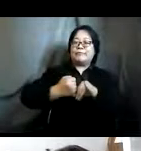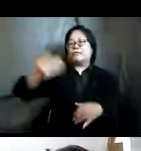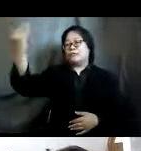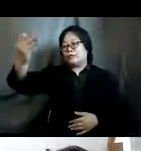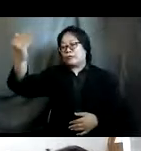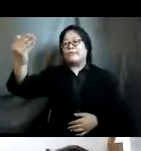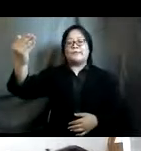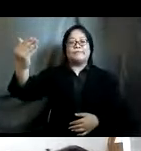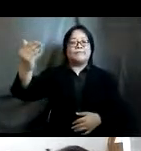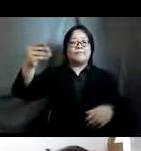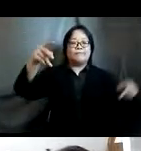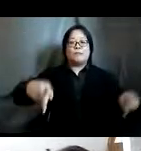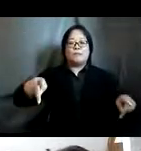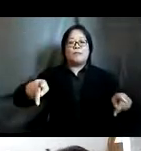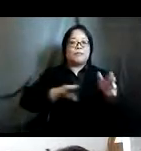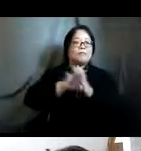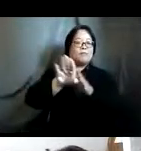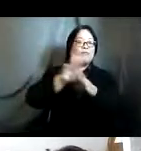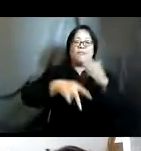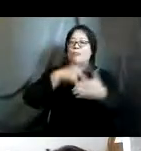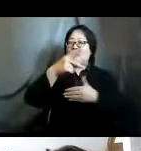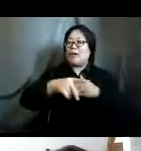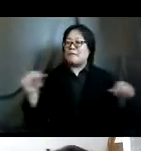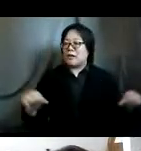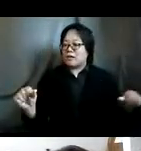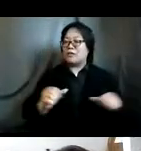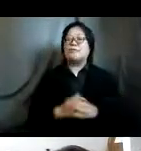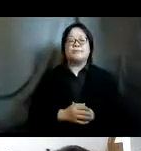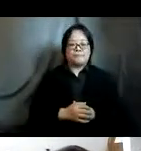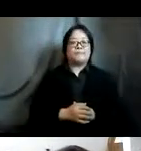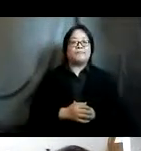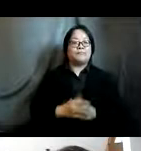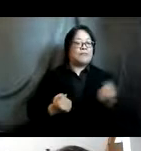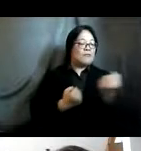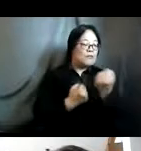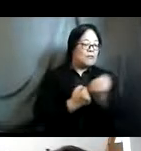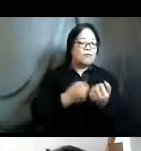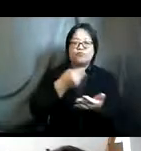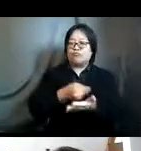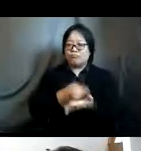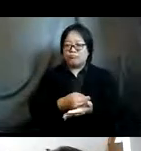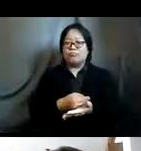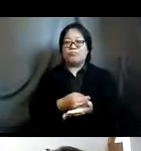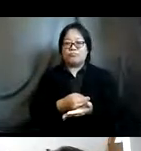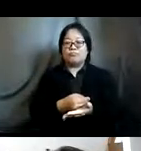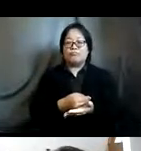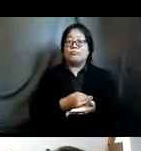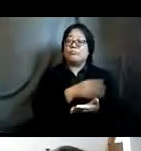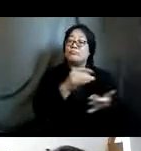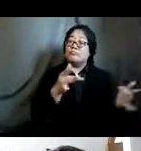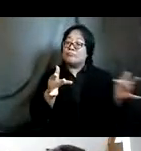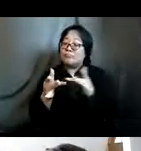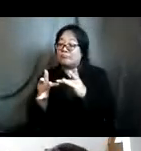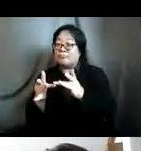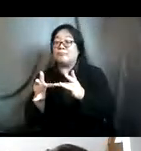population developments program of action to ensure political and financial support for srhr issues to link the nairobi commitments